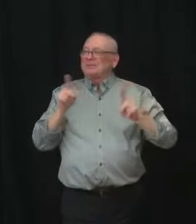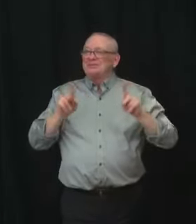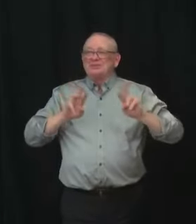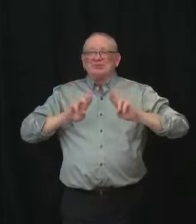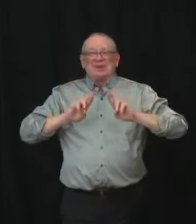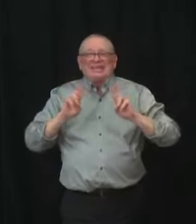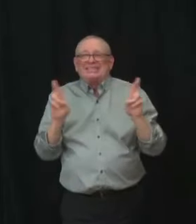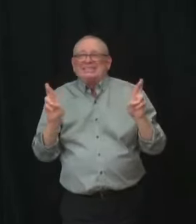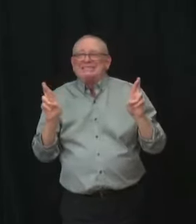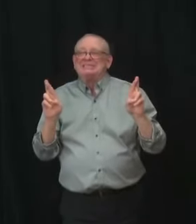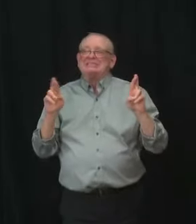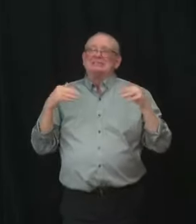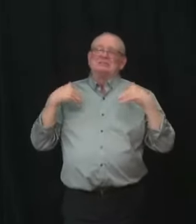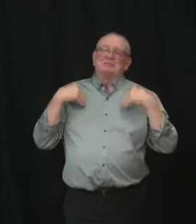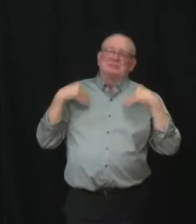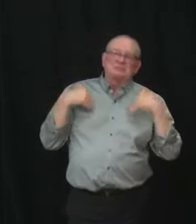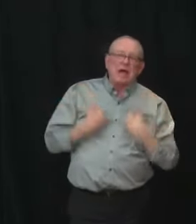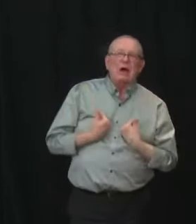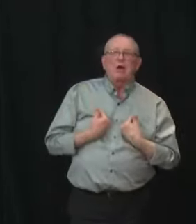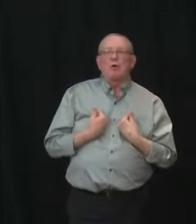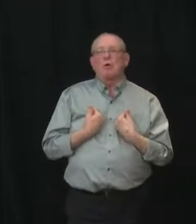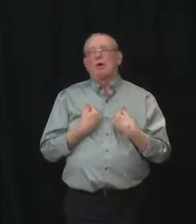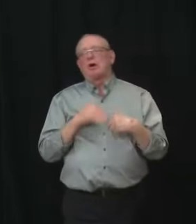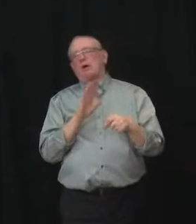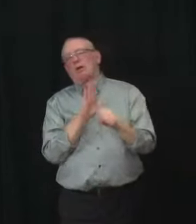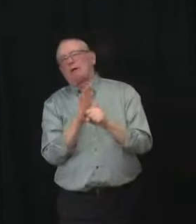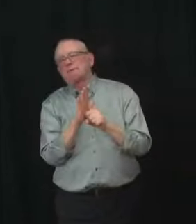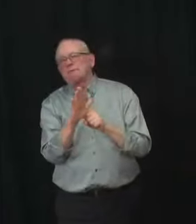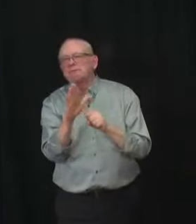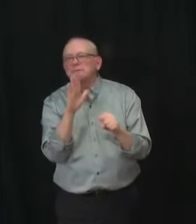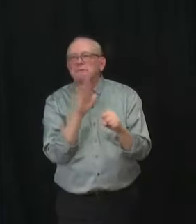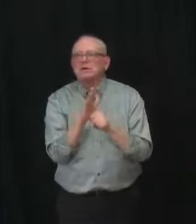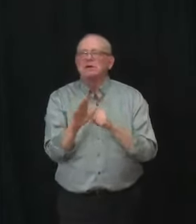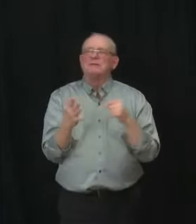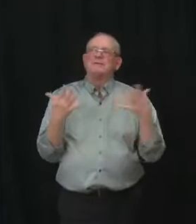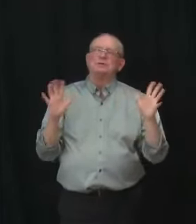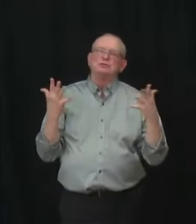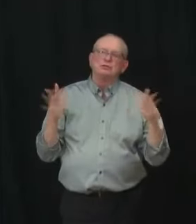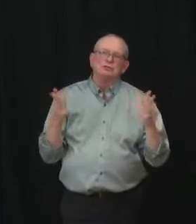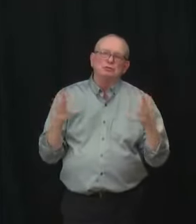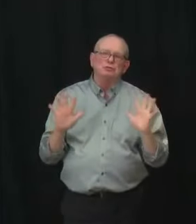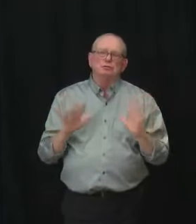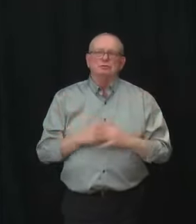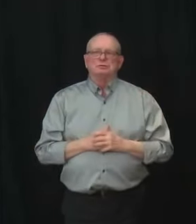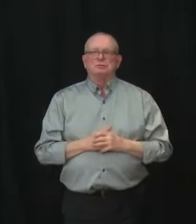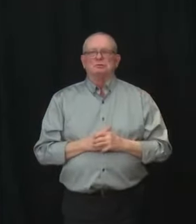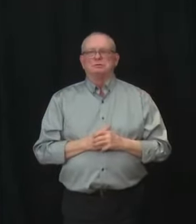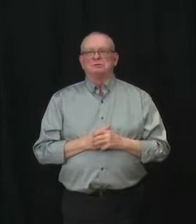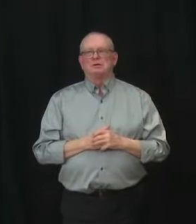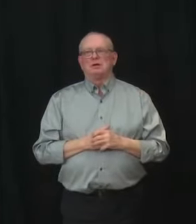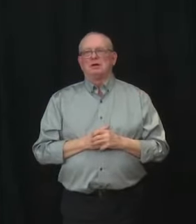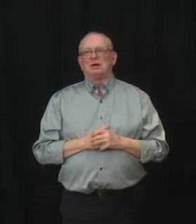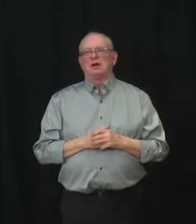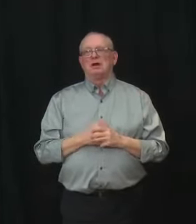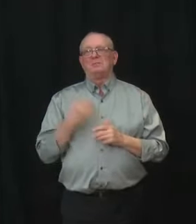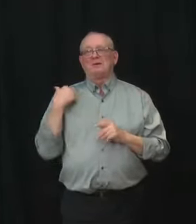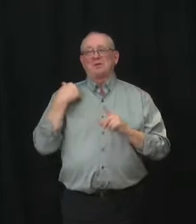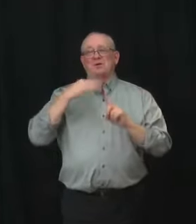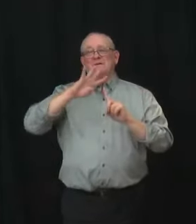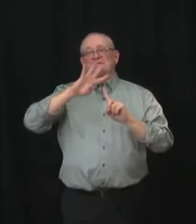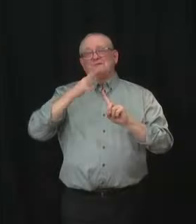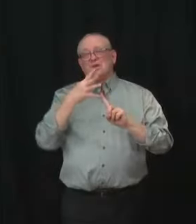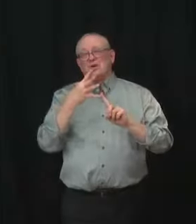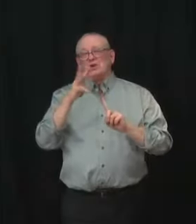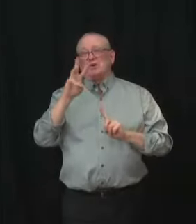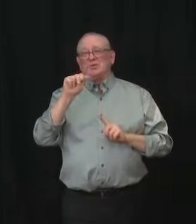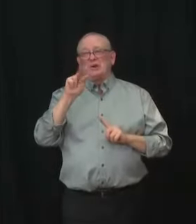went from the fourth wave, um, very modest, uh, changes to, uh, restrictions. Uh, and then we had to increase them for the,